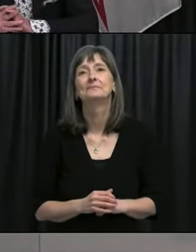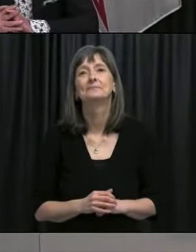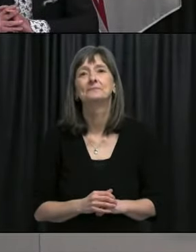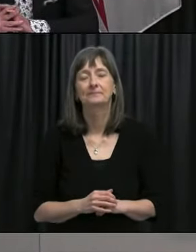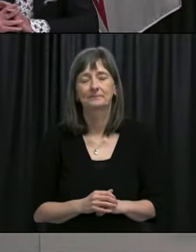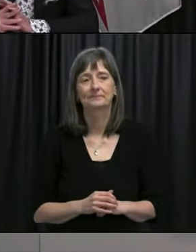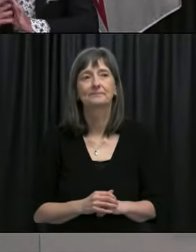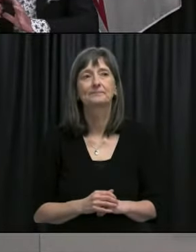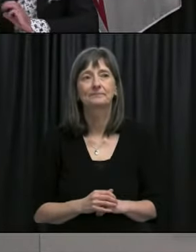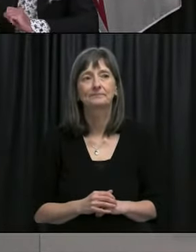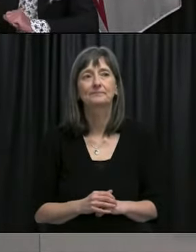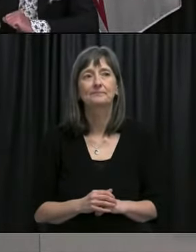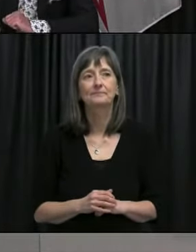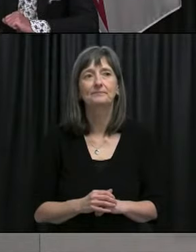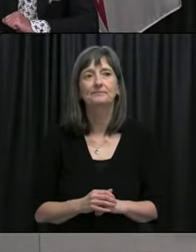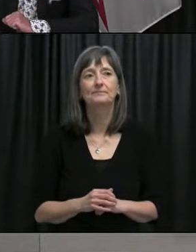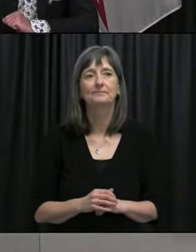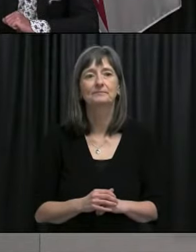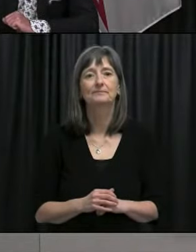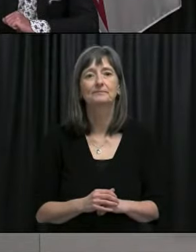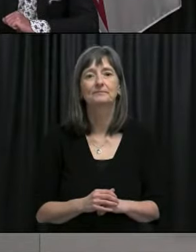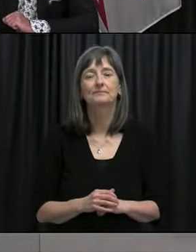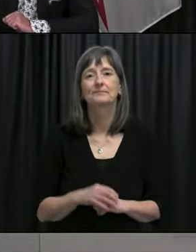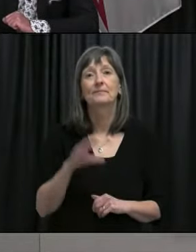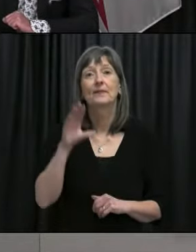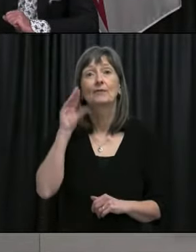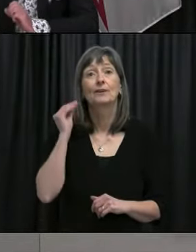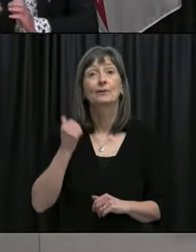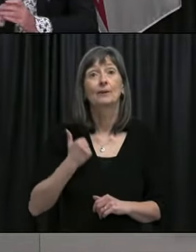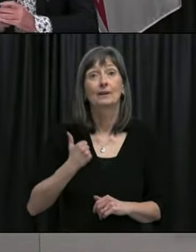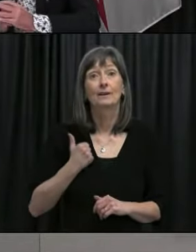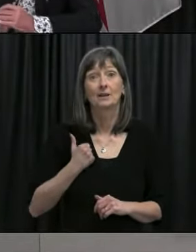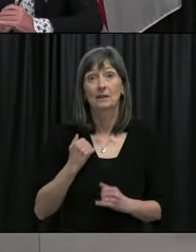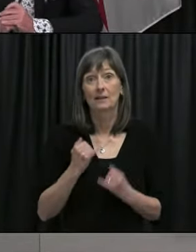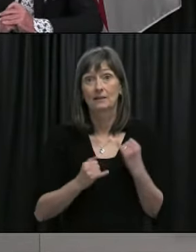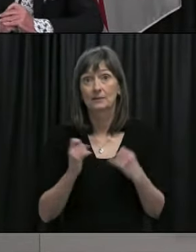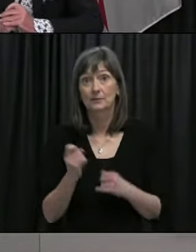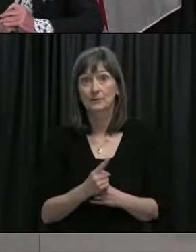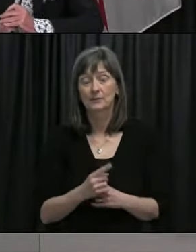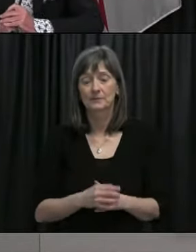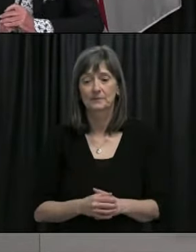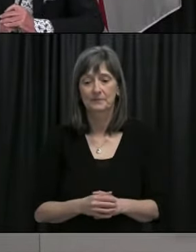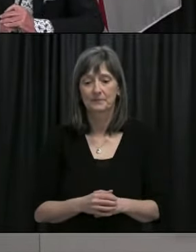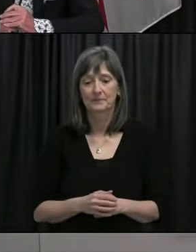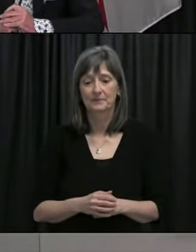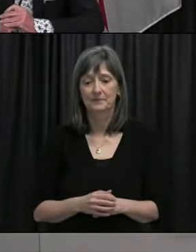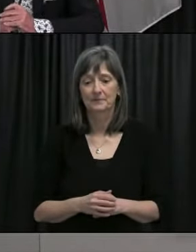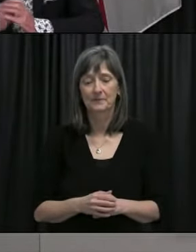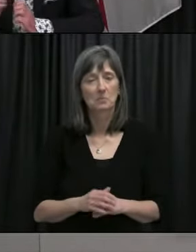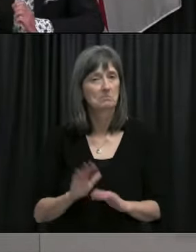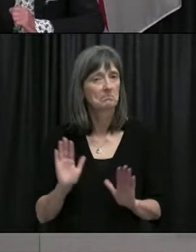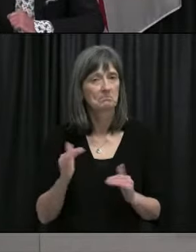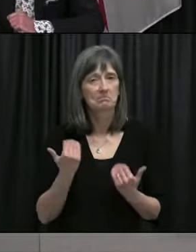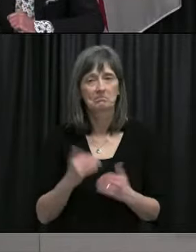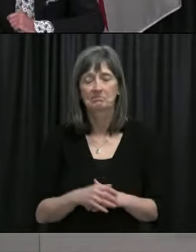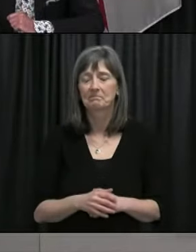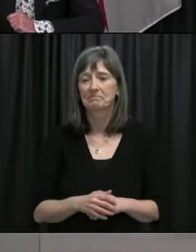Thank you. Patrick Butler with Radio Canada. Do you have a final question? I'm good. Thank you.